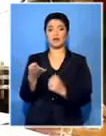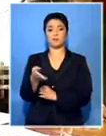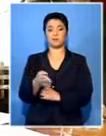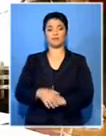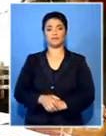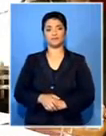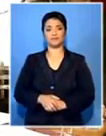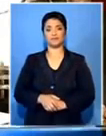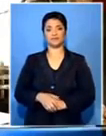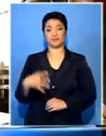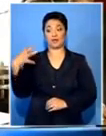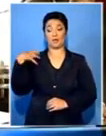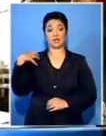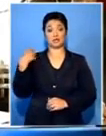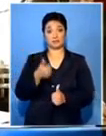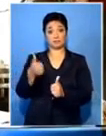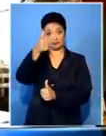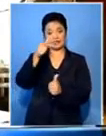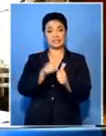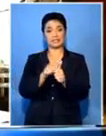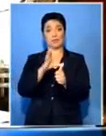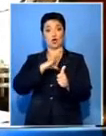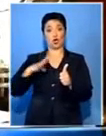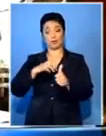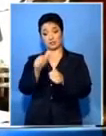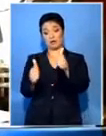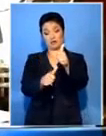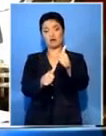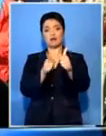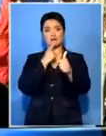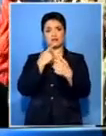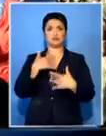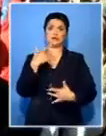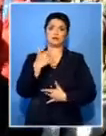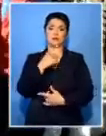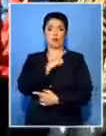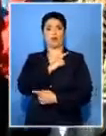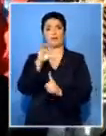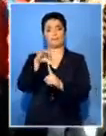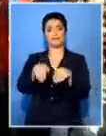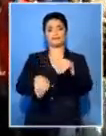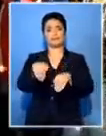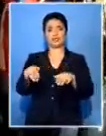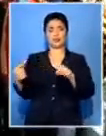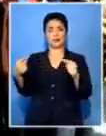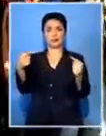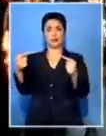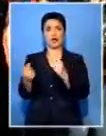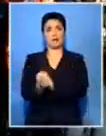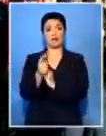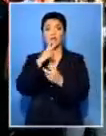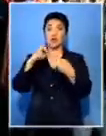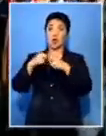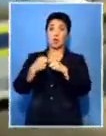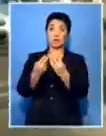Police minister and commissioner raised concerns about the situation in the Platinum Belt. They are worried that there is no resolution to the